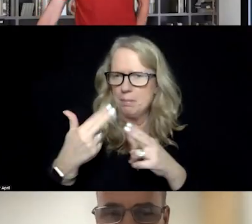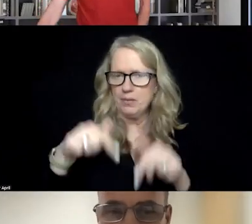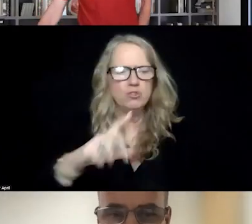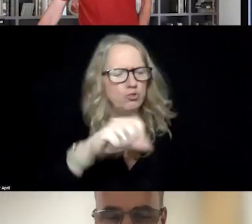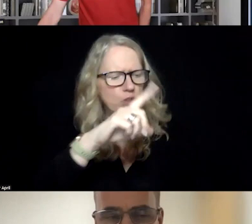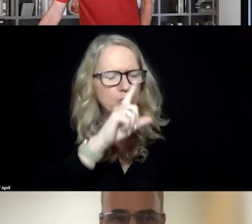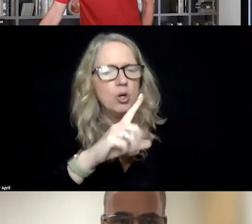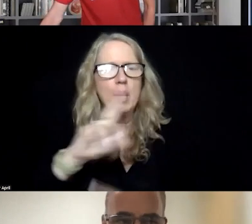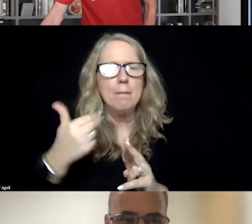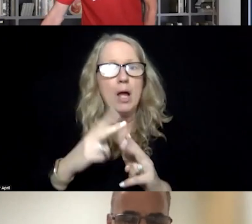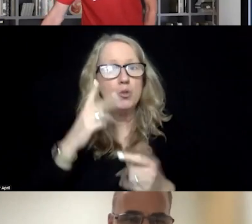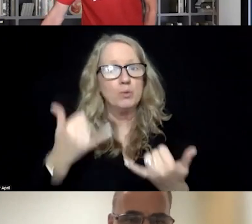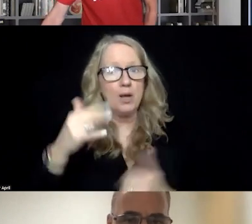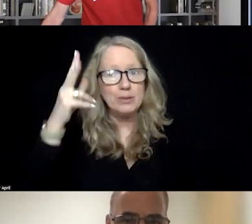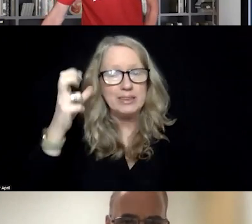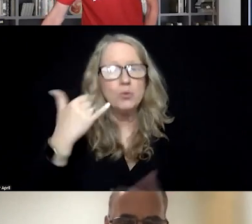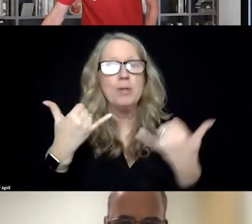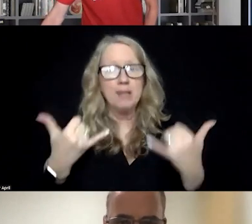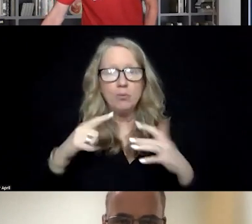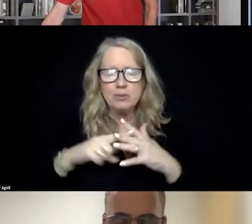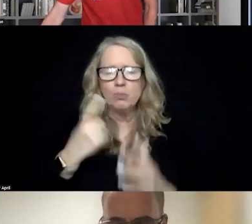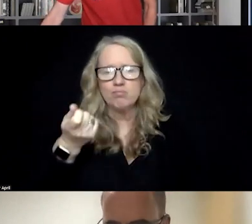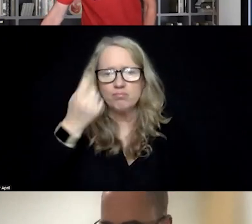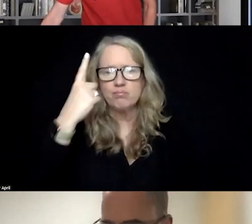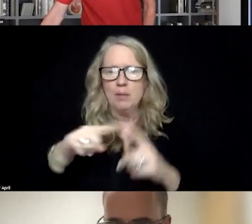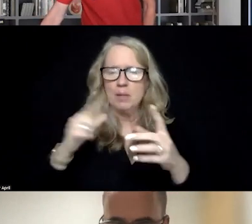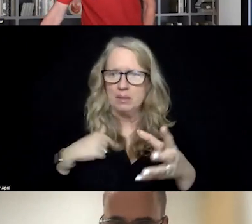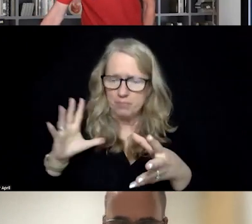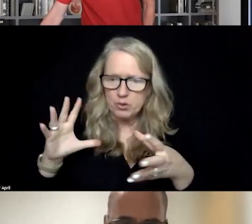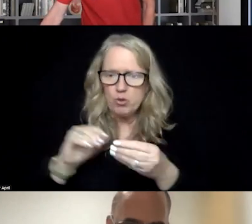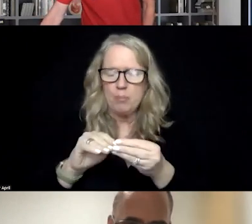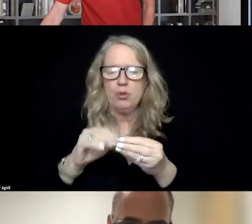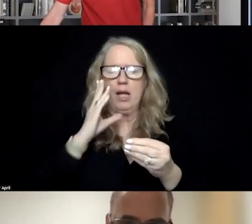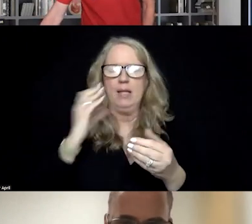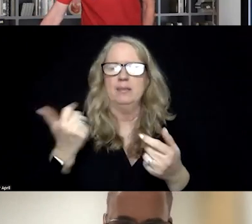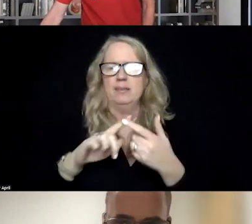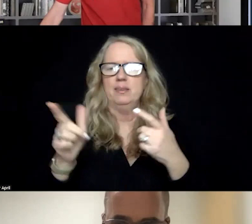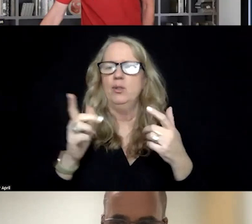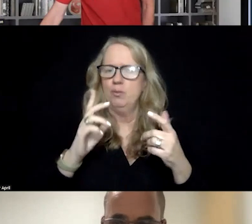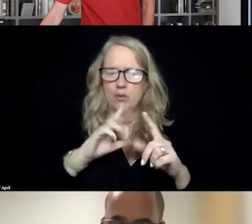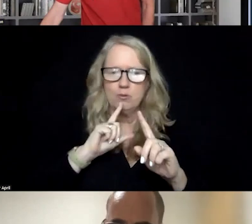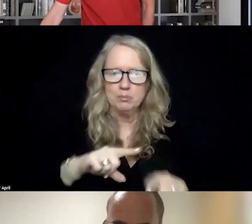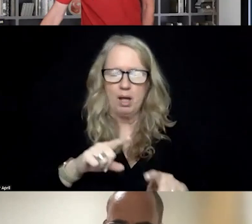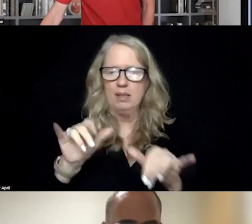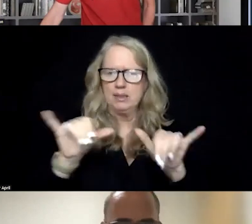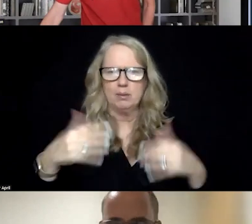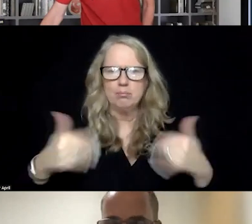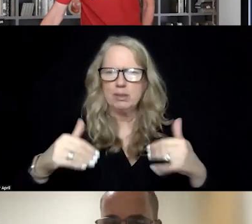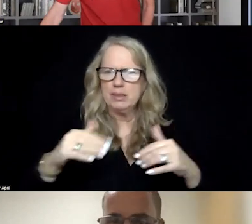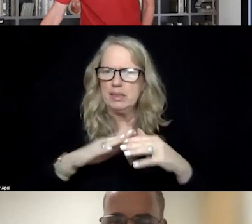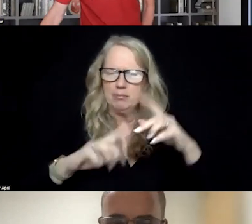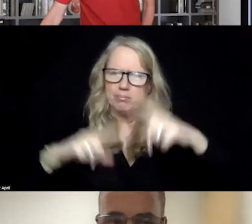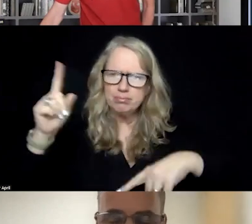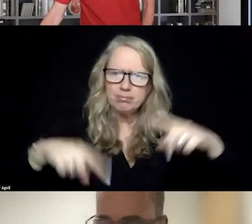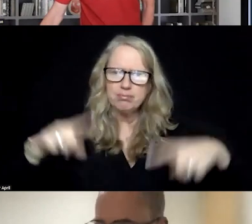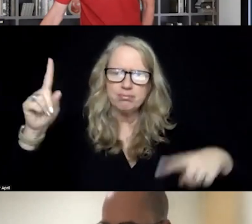listen to this, we really, we really understand that a comprehensive crisis response system has so many different components to it. Um, let me give you